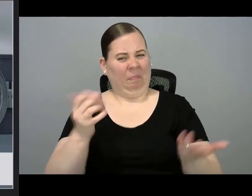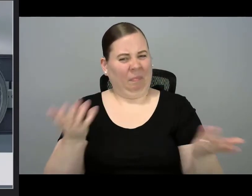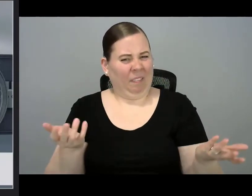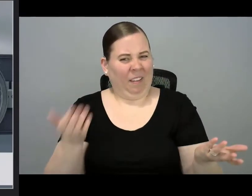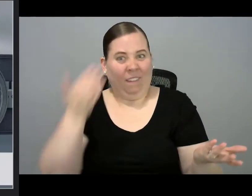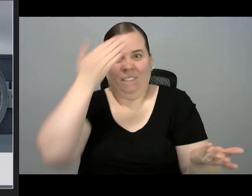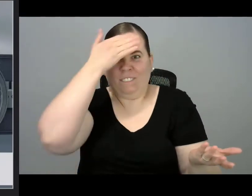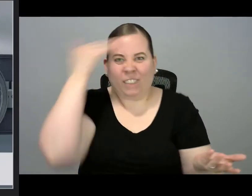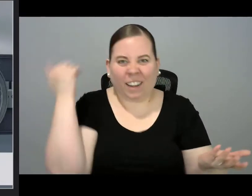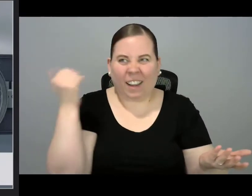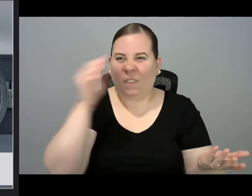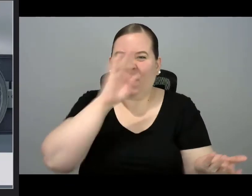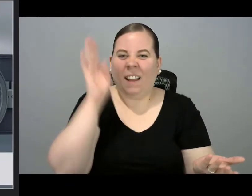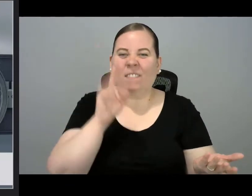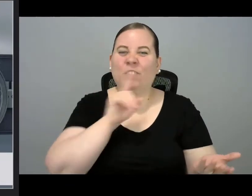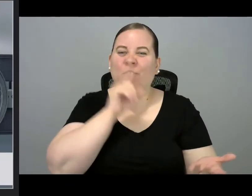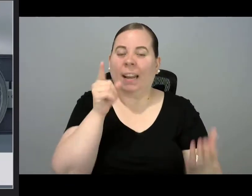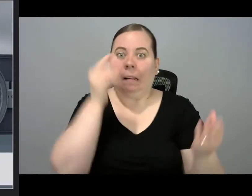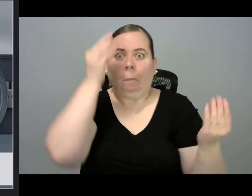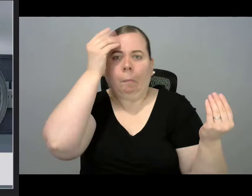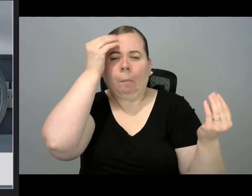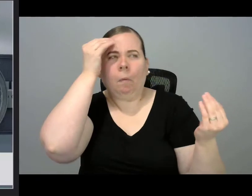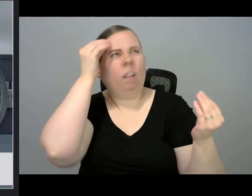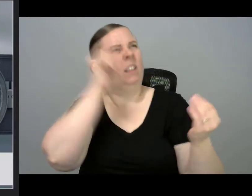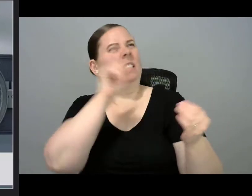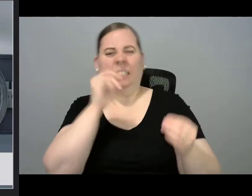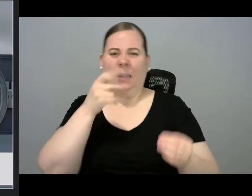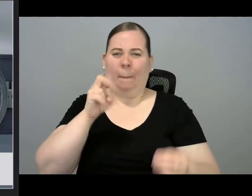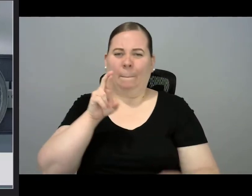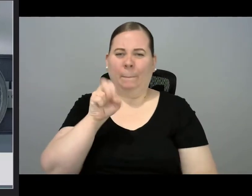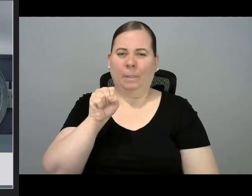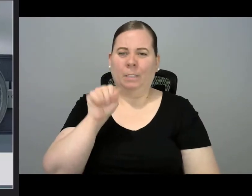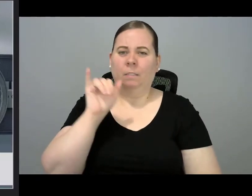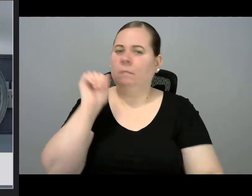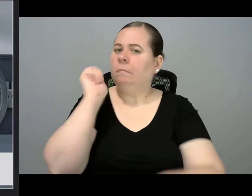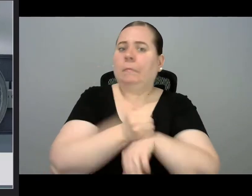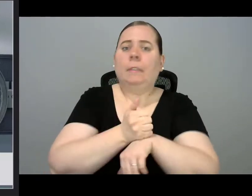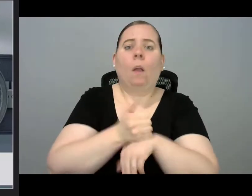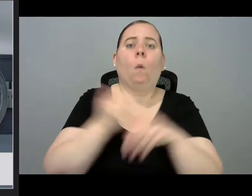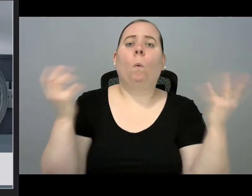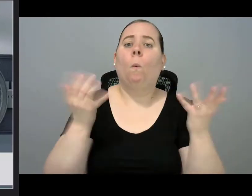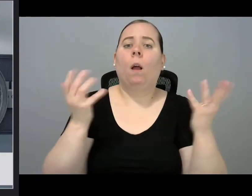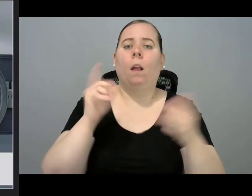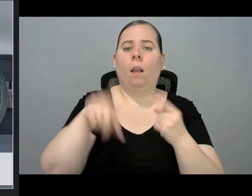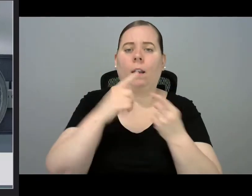The original zipper, or clothes fastener, was invented in 1850.